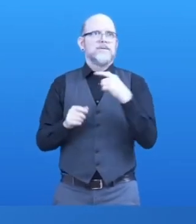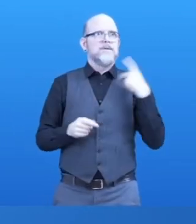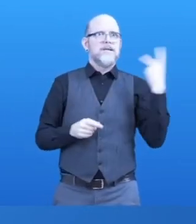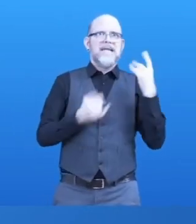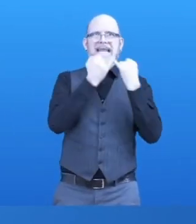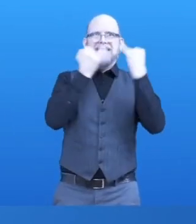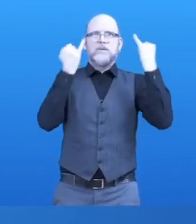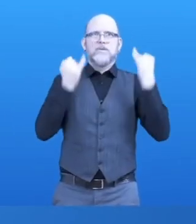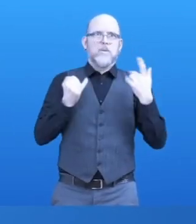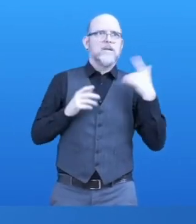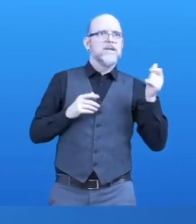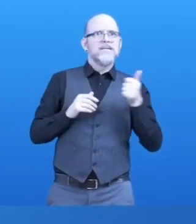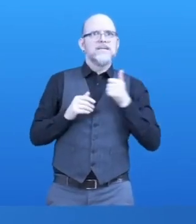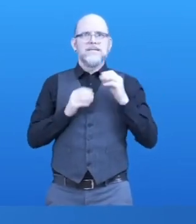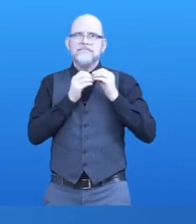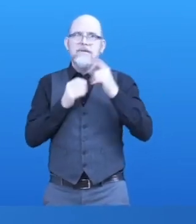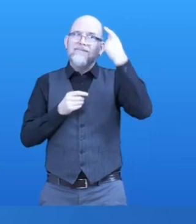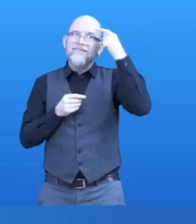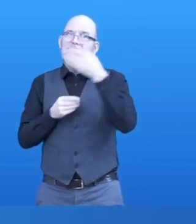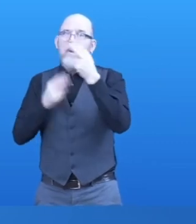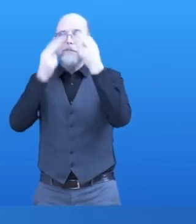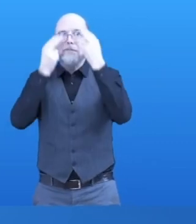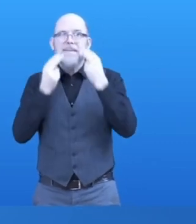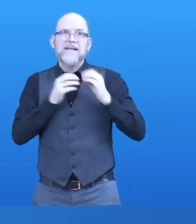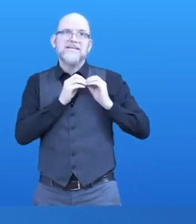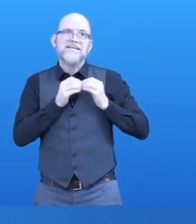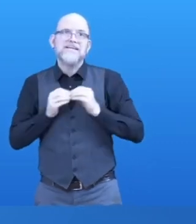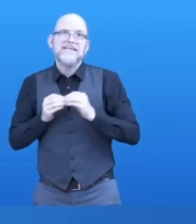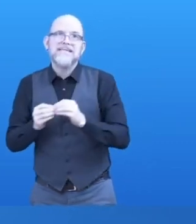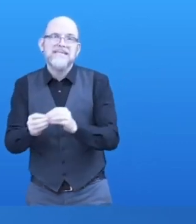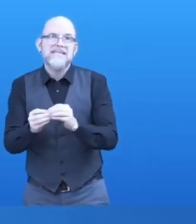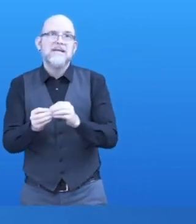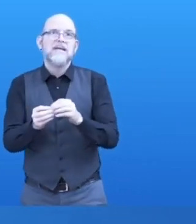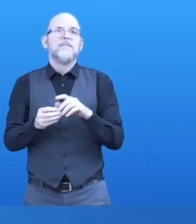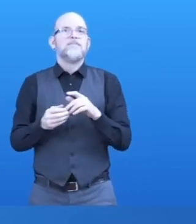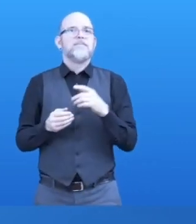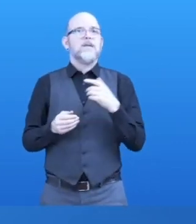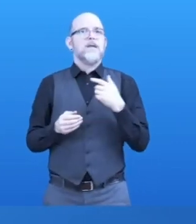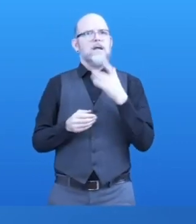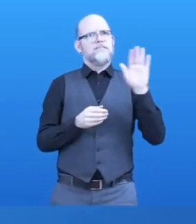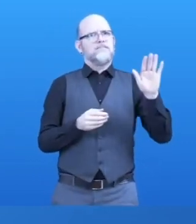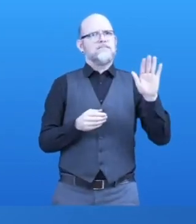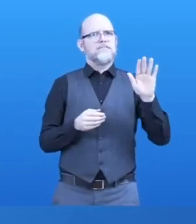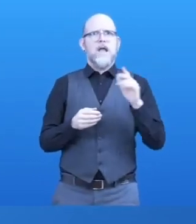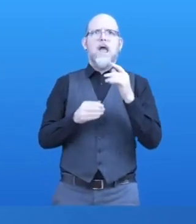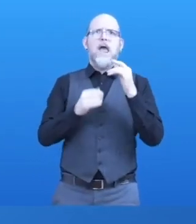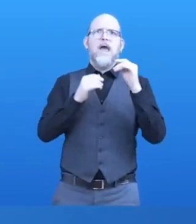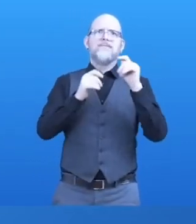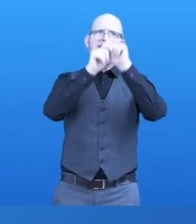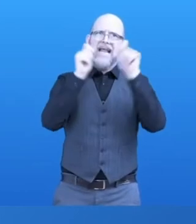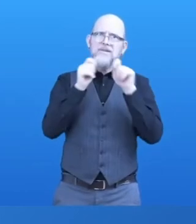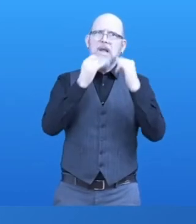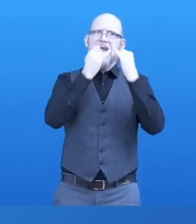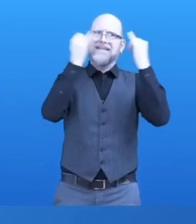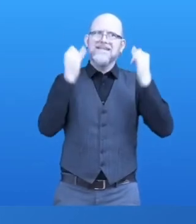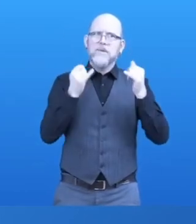of the Blind in Vienna. This will allow us to become more affordable and make digital production